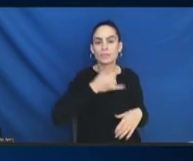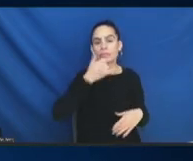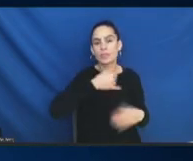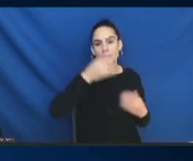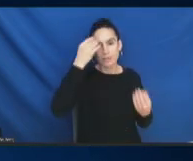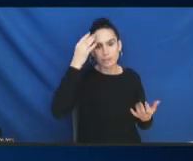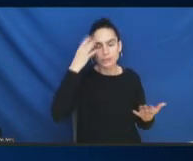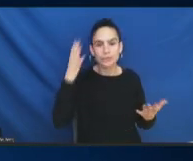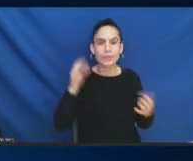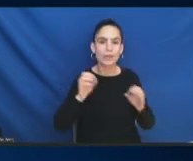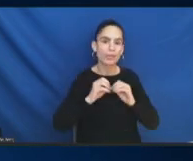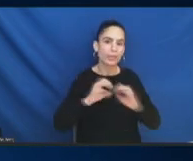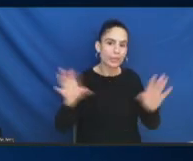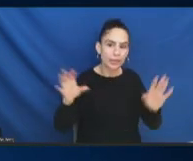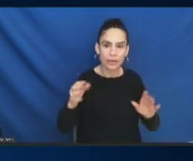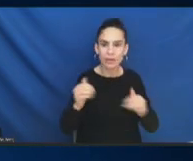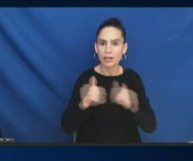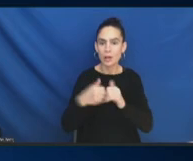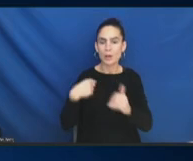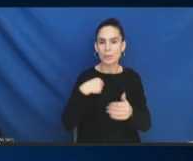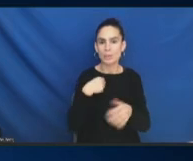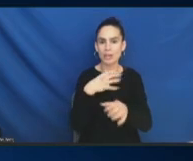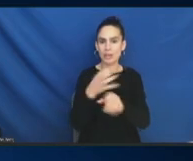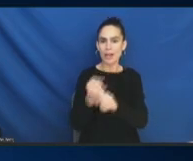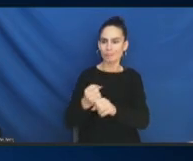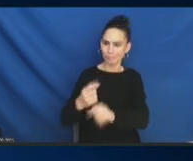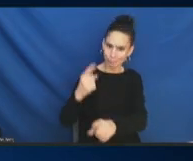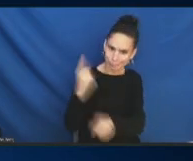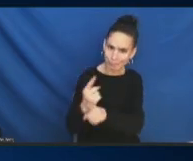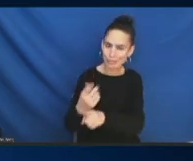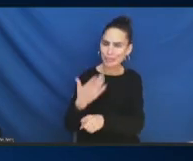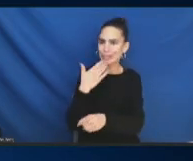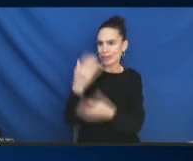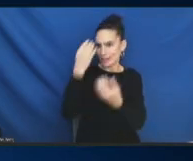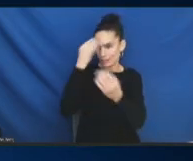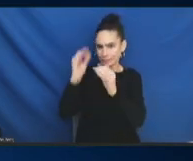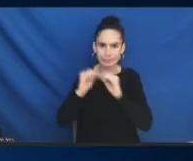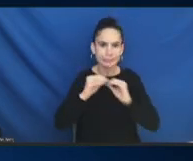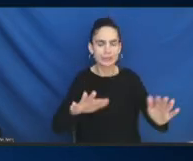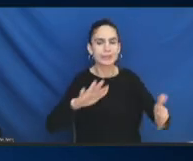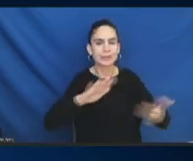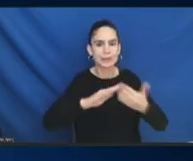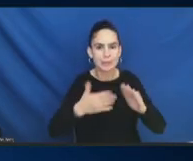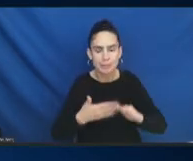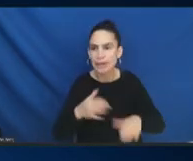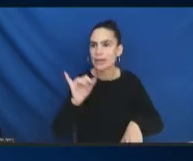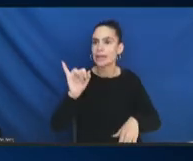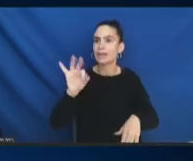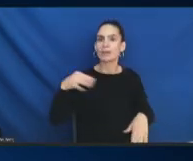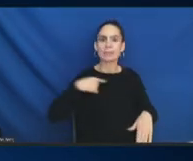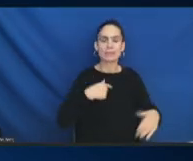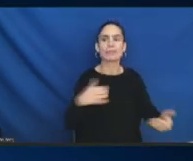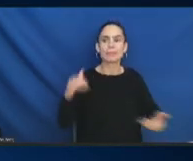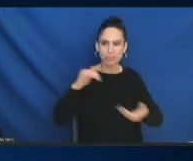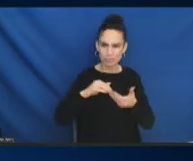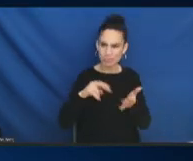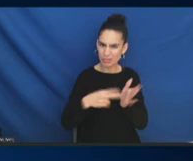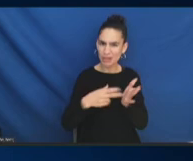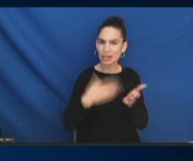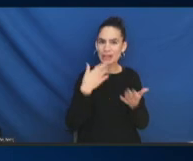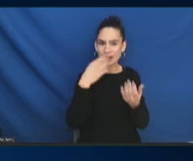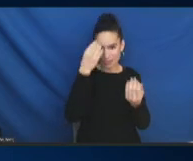information out to our communities. And whether that's through partnerships, whether that's through the media, or,